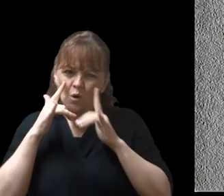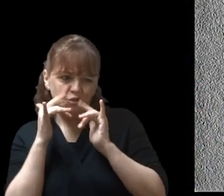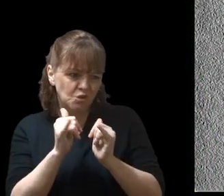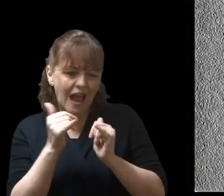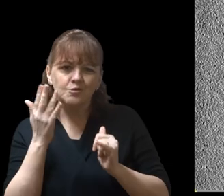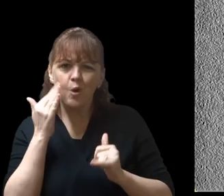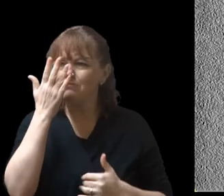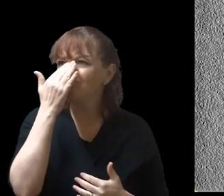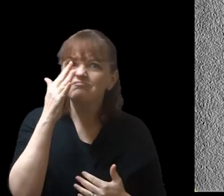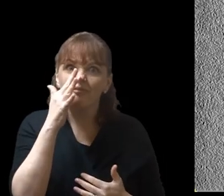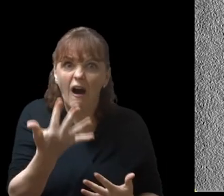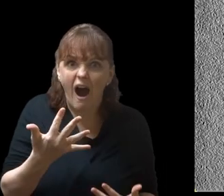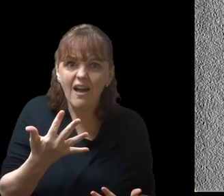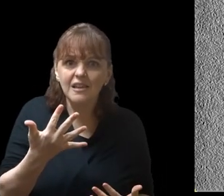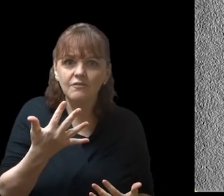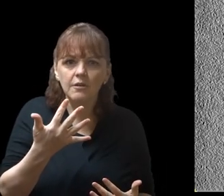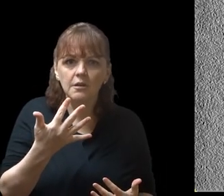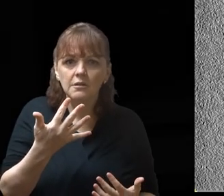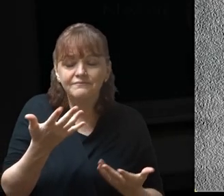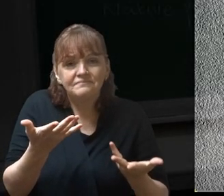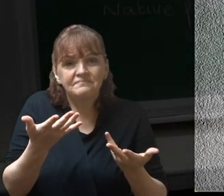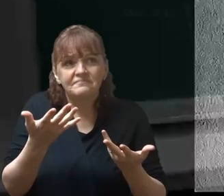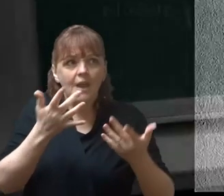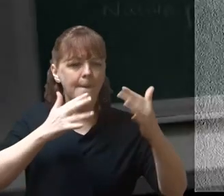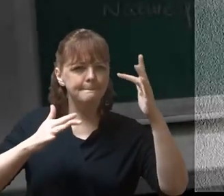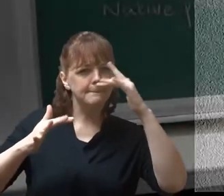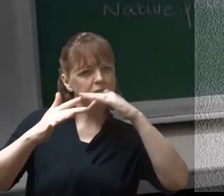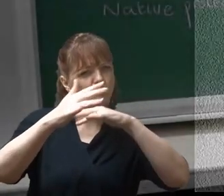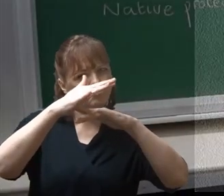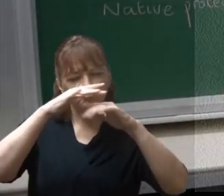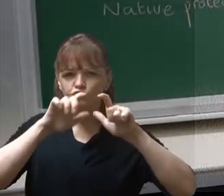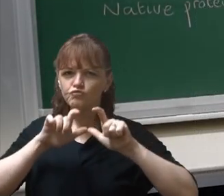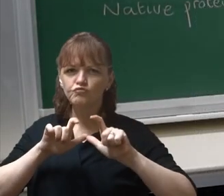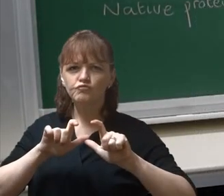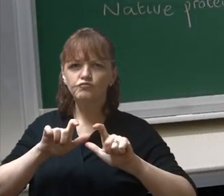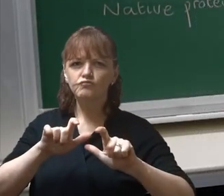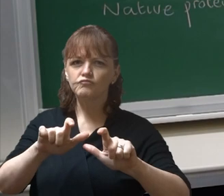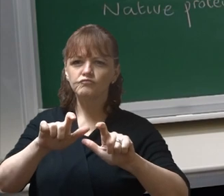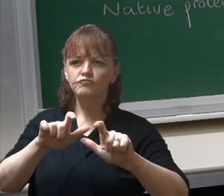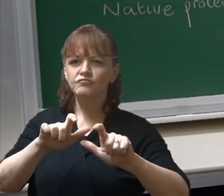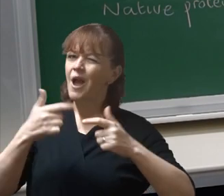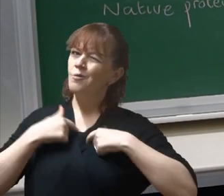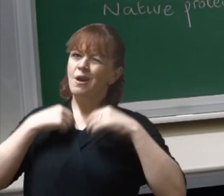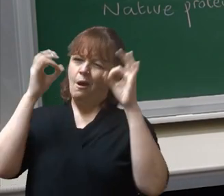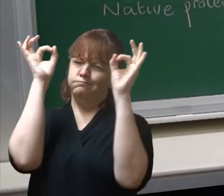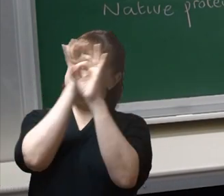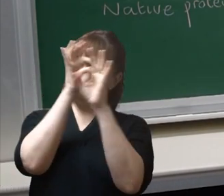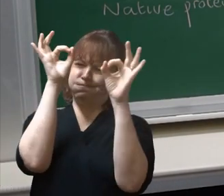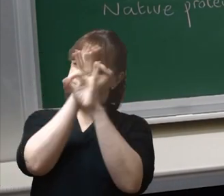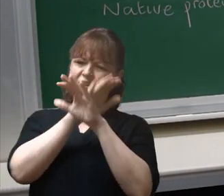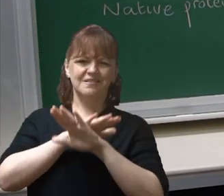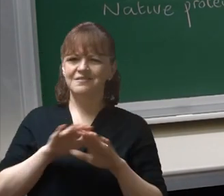A mystery remains But we are not Blindfold